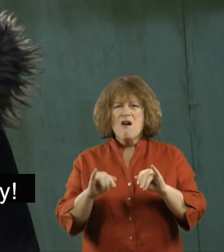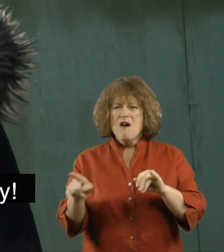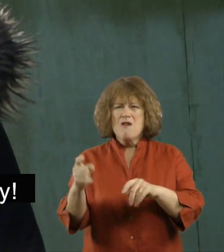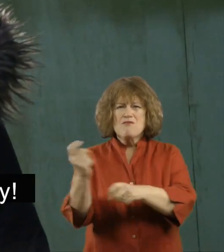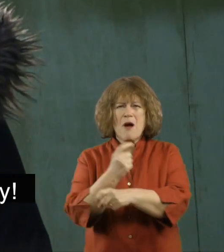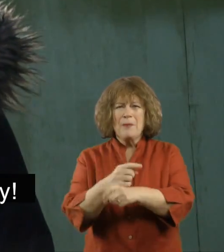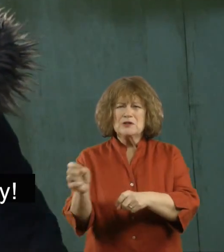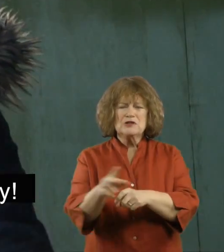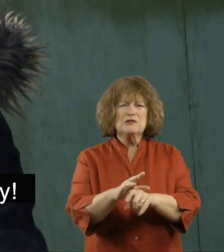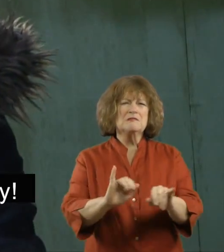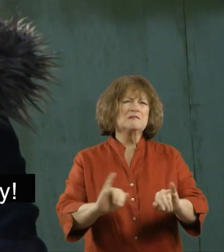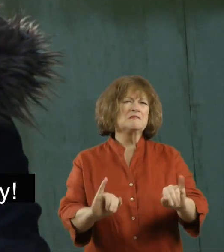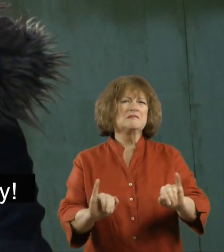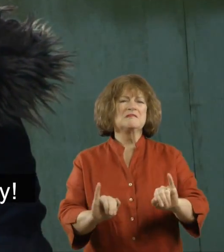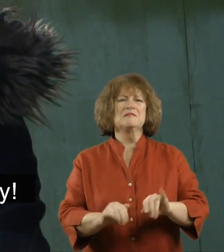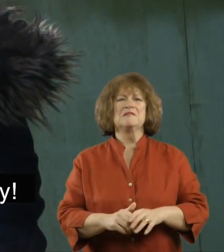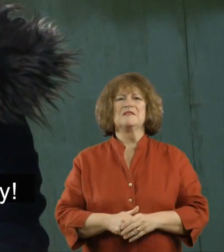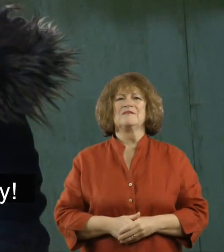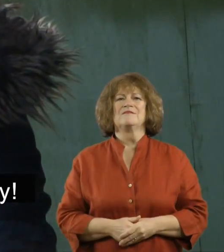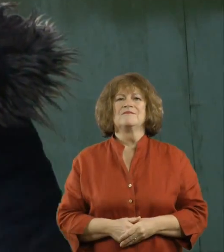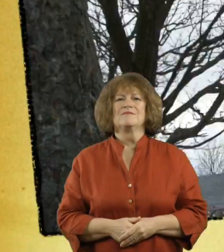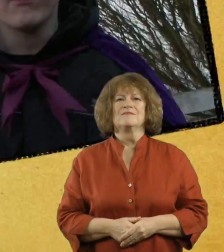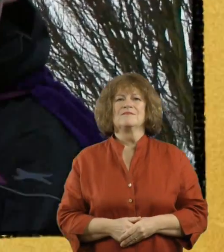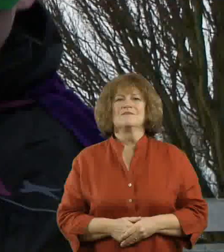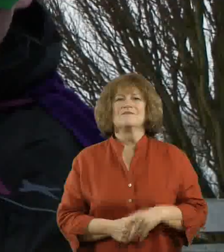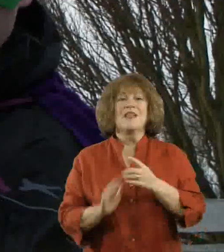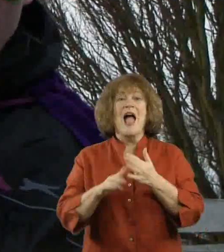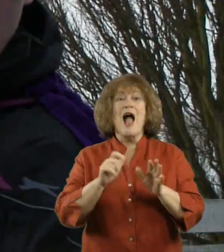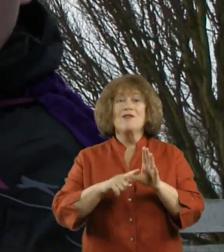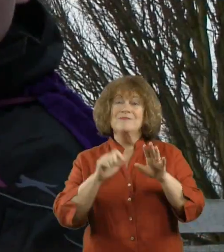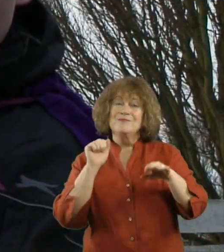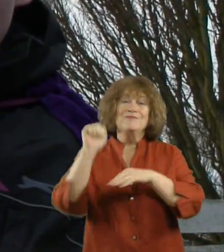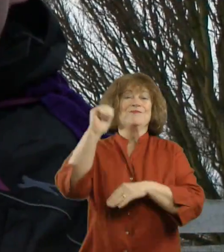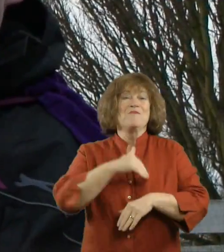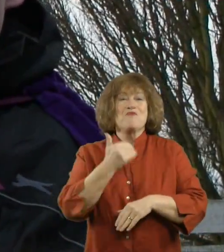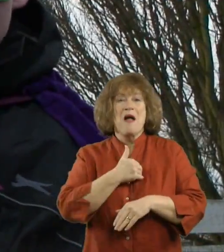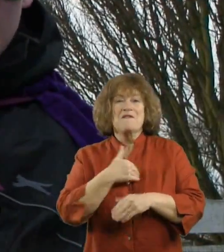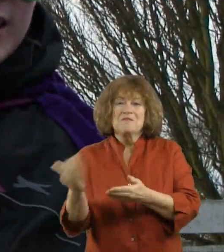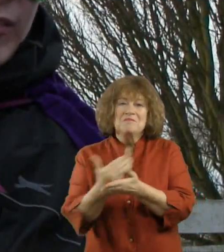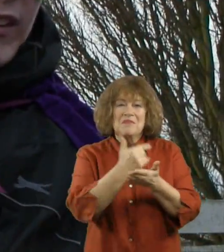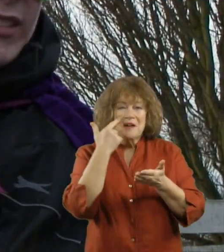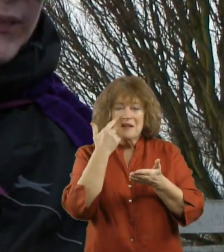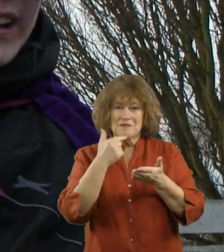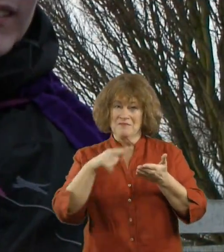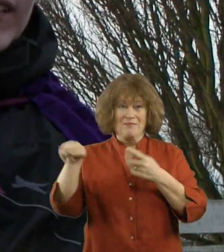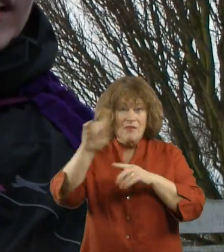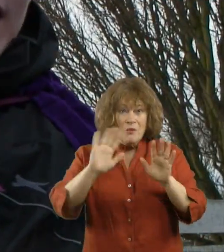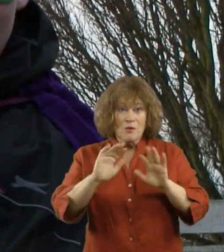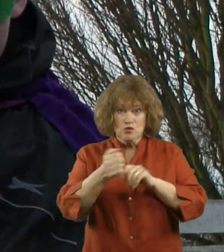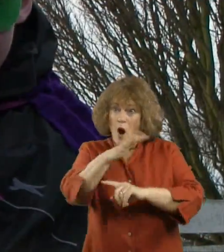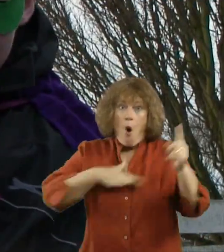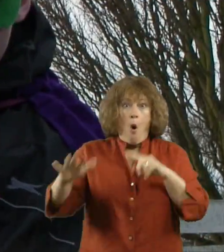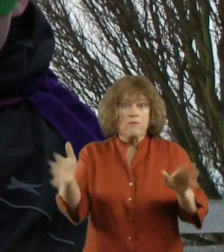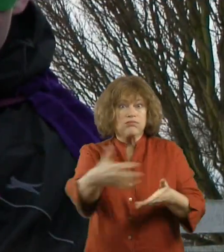Oh no, look at the litter, it's your key. We couldn't know that isn't the job supposed to be yours.